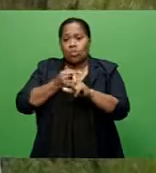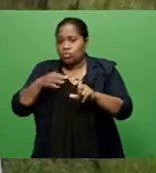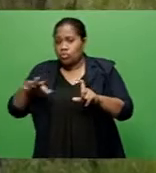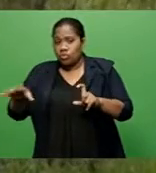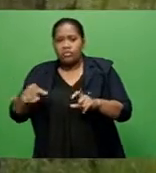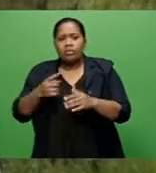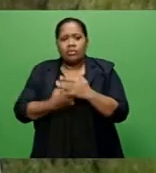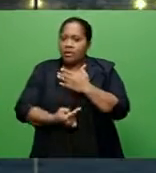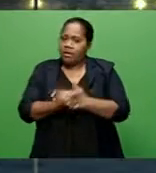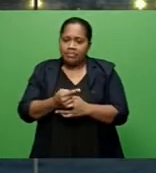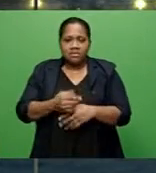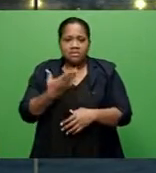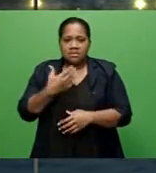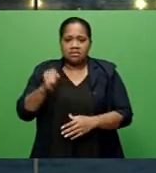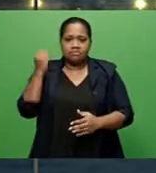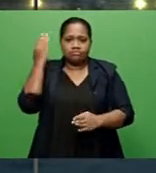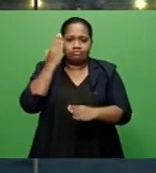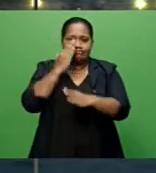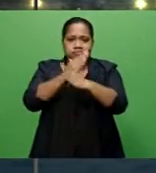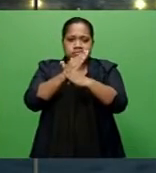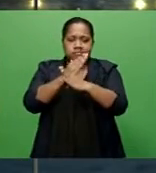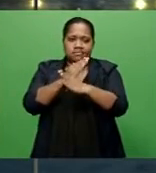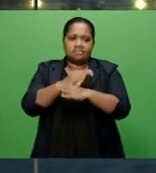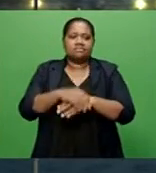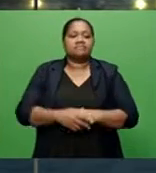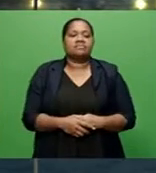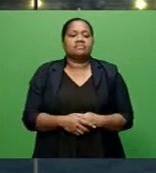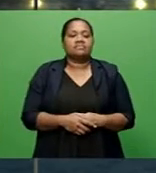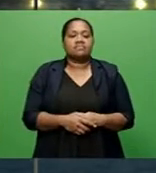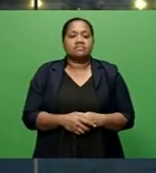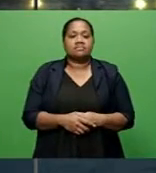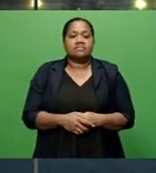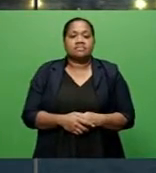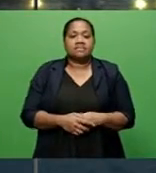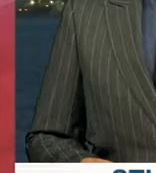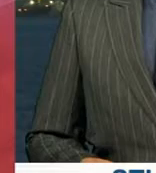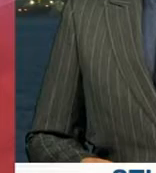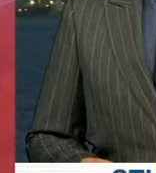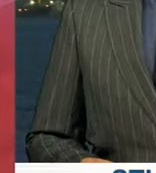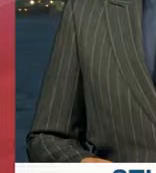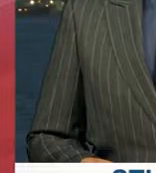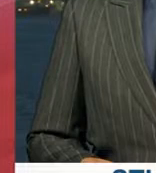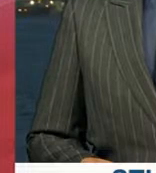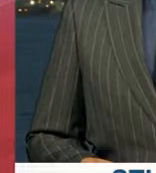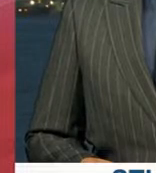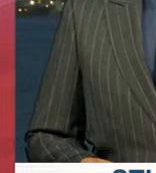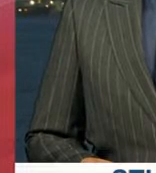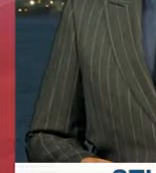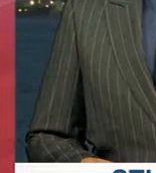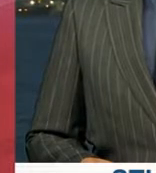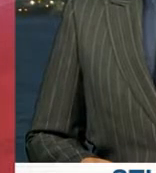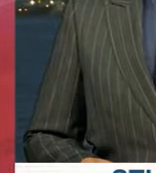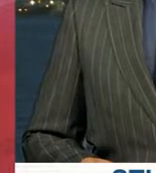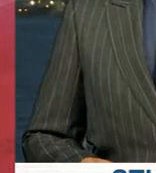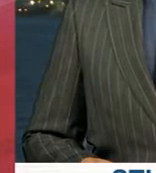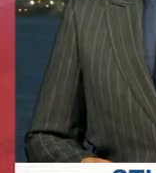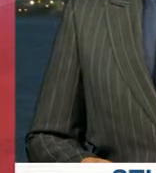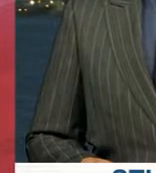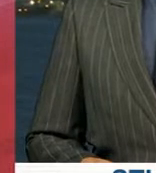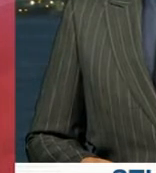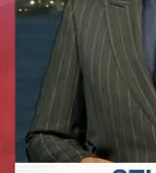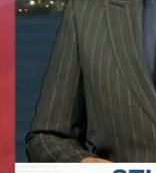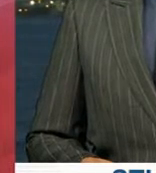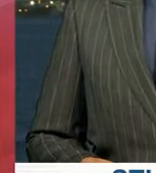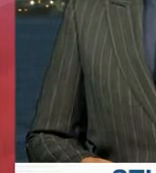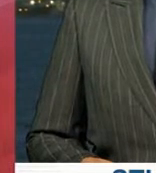to all traffic. And Kritika Kumar is live now for more on the road network around the country. Kritika, what is the overall